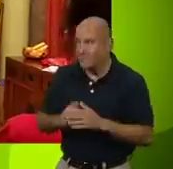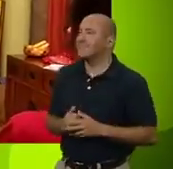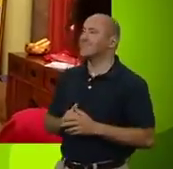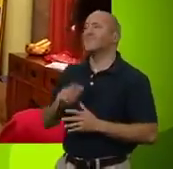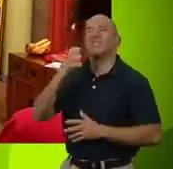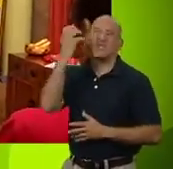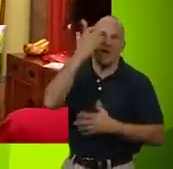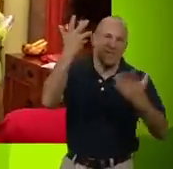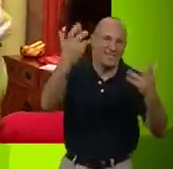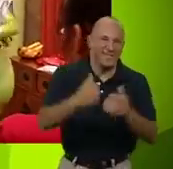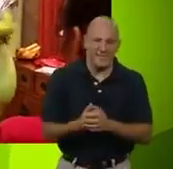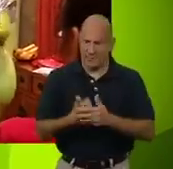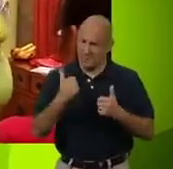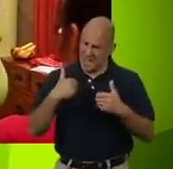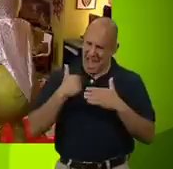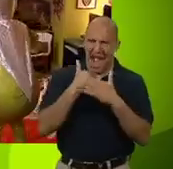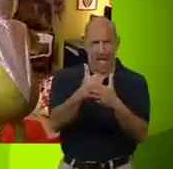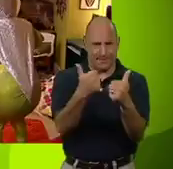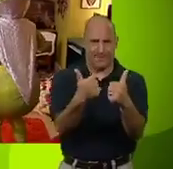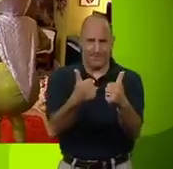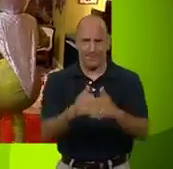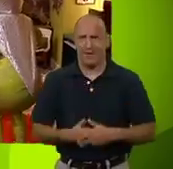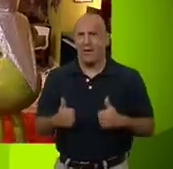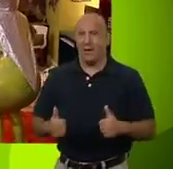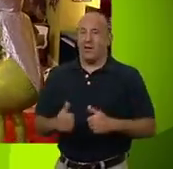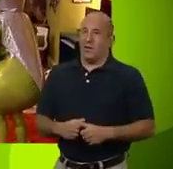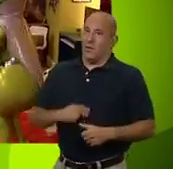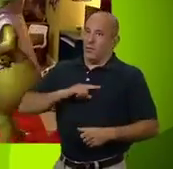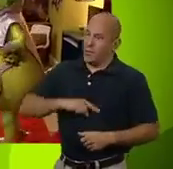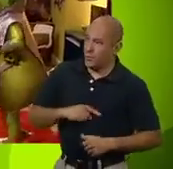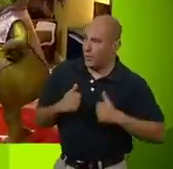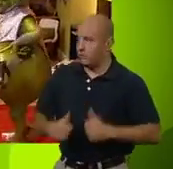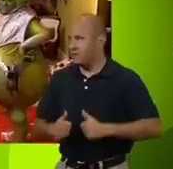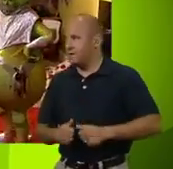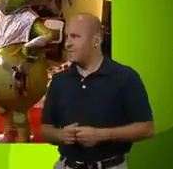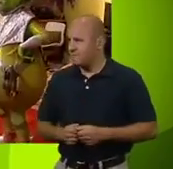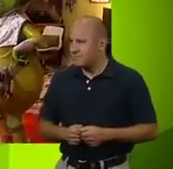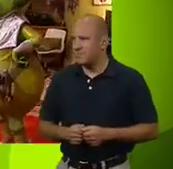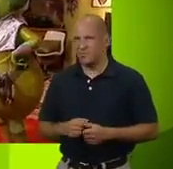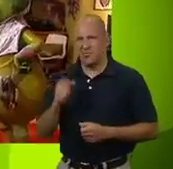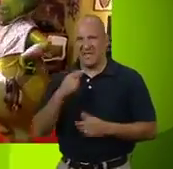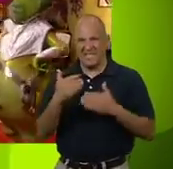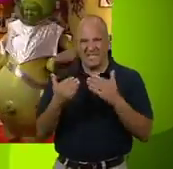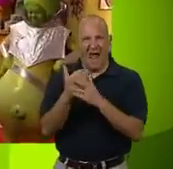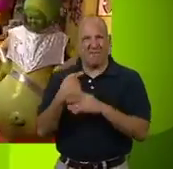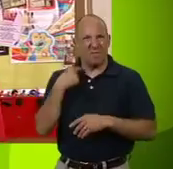Sorry about that. We'll be happy, Del. Mm-hmm. Great. You're really going to save my neck. What a peculiar expression. No!